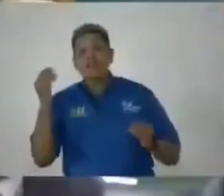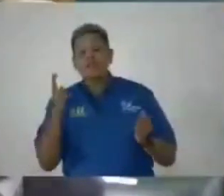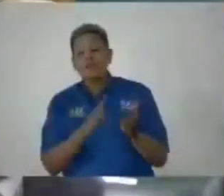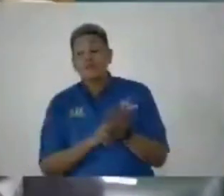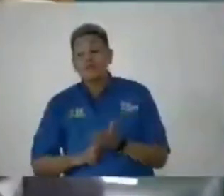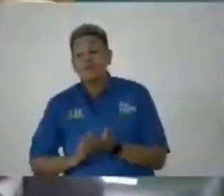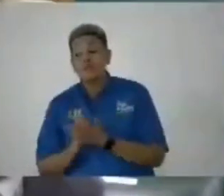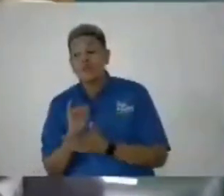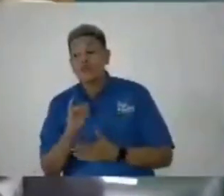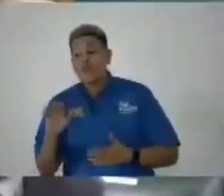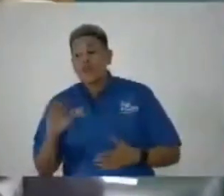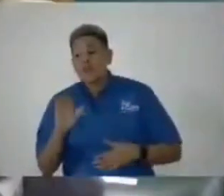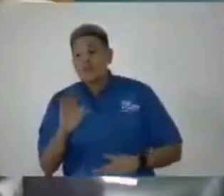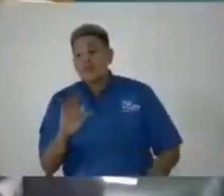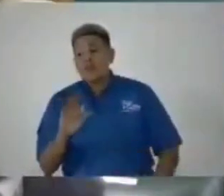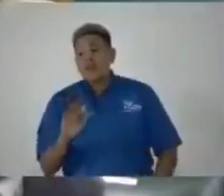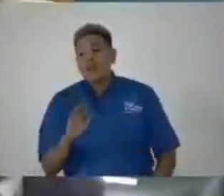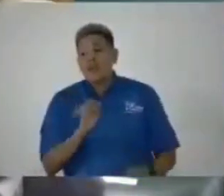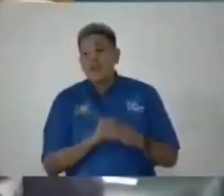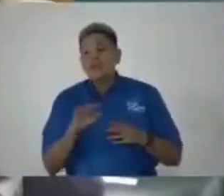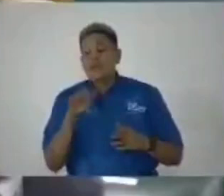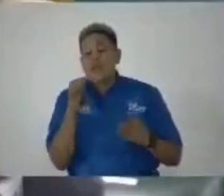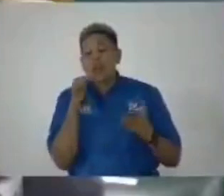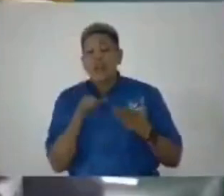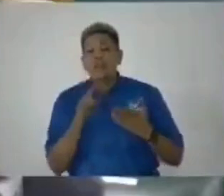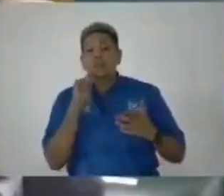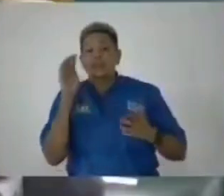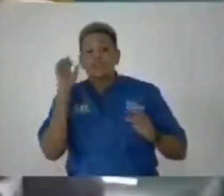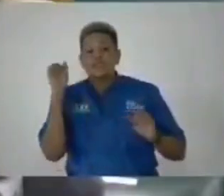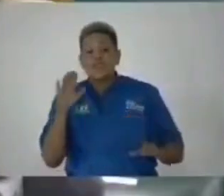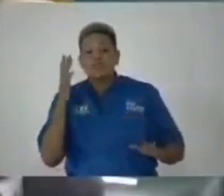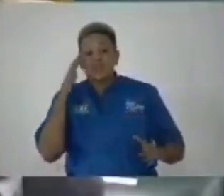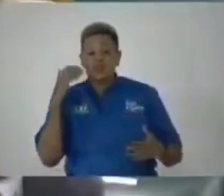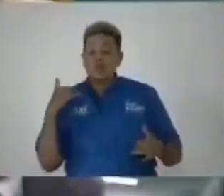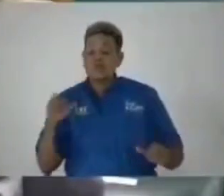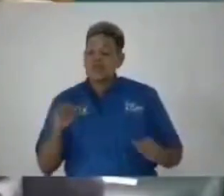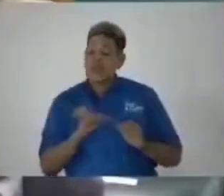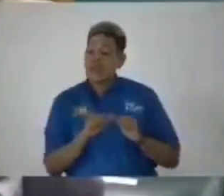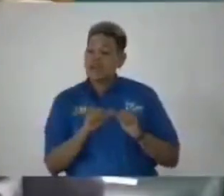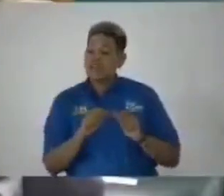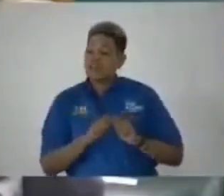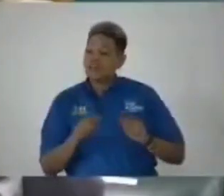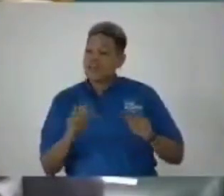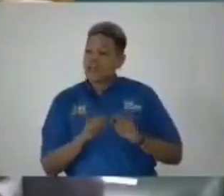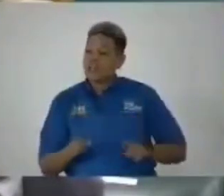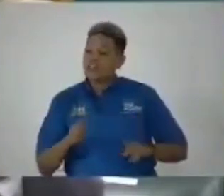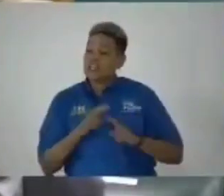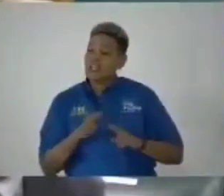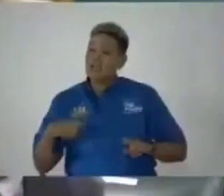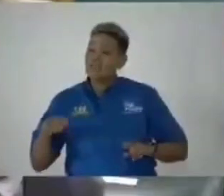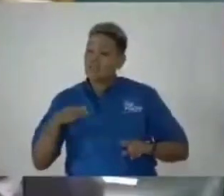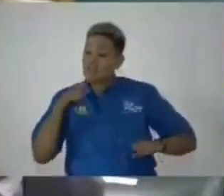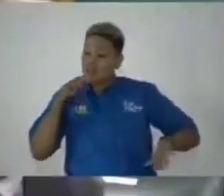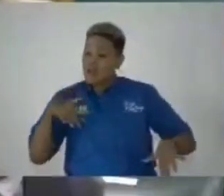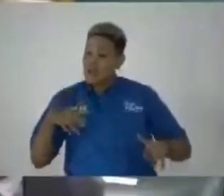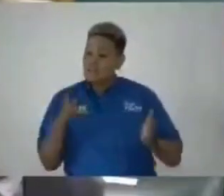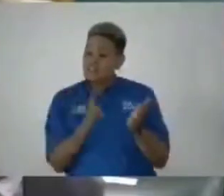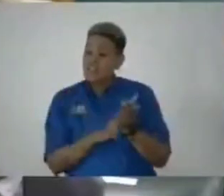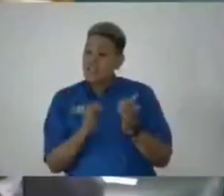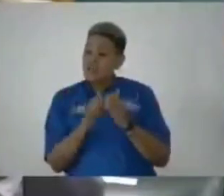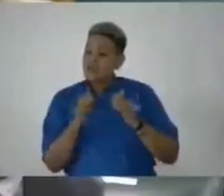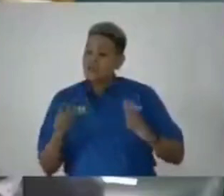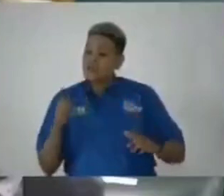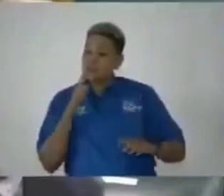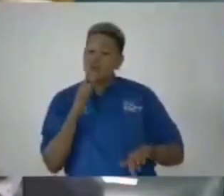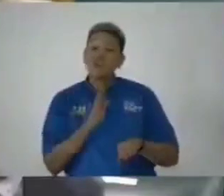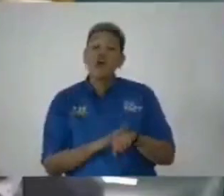the Integrity Commission. In their letter, they have said that they will continue to release the names of those who have not signed, without even